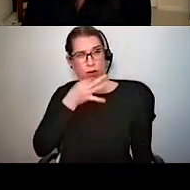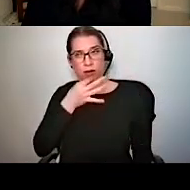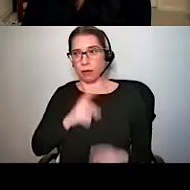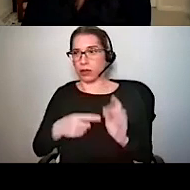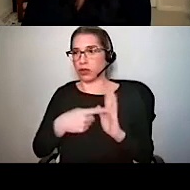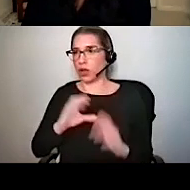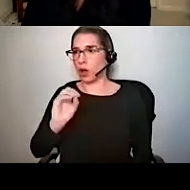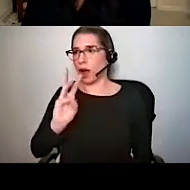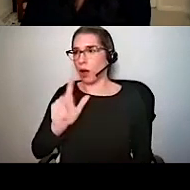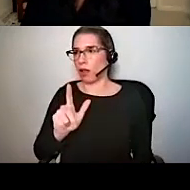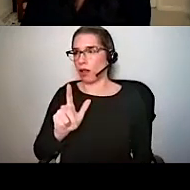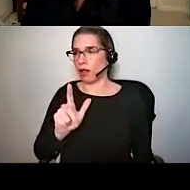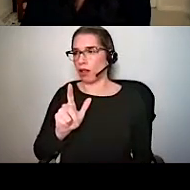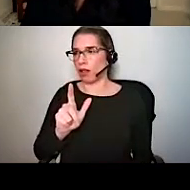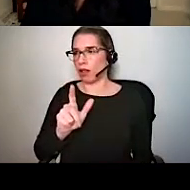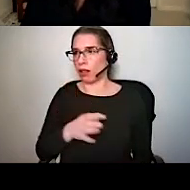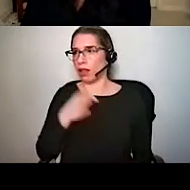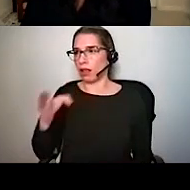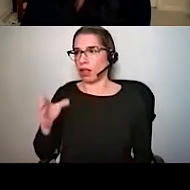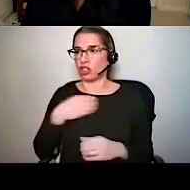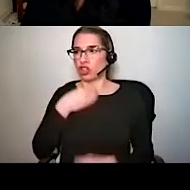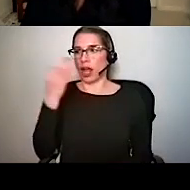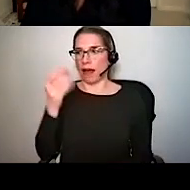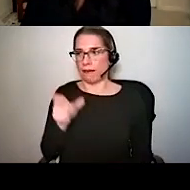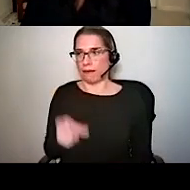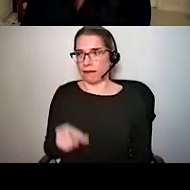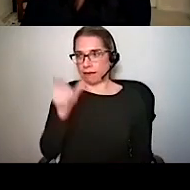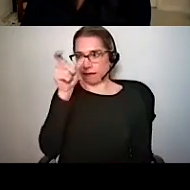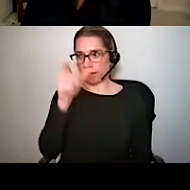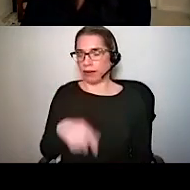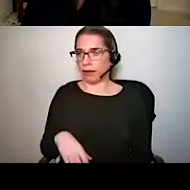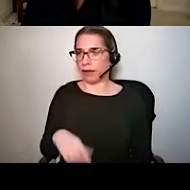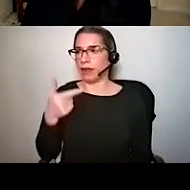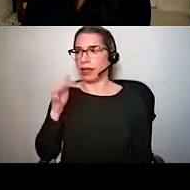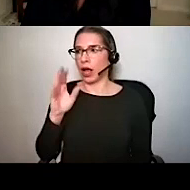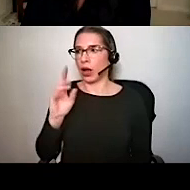here is our giraffe, and here is our gecko.